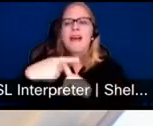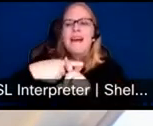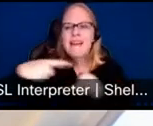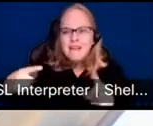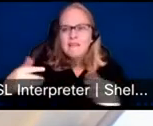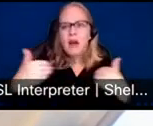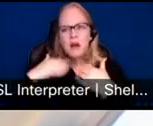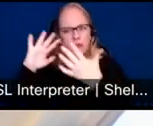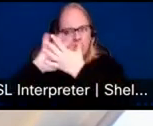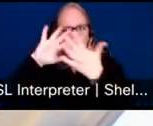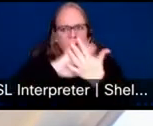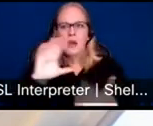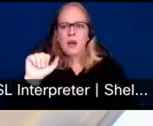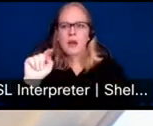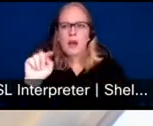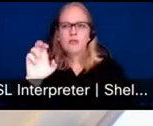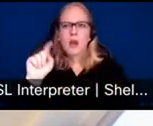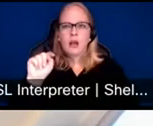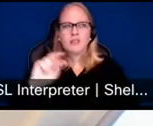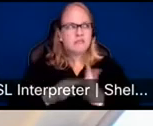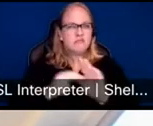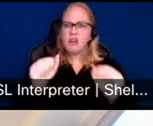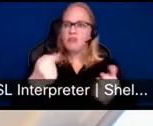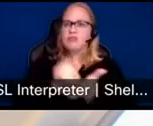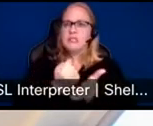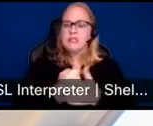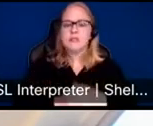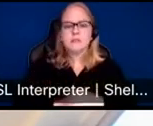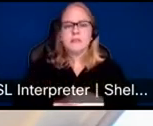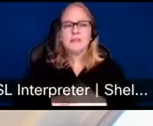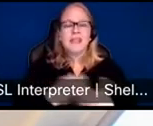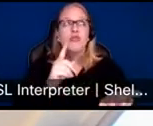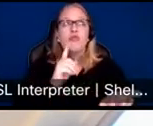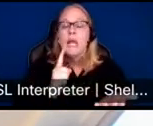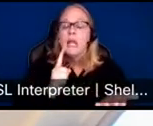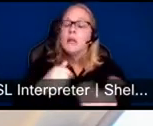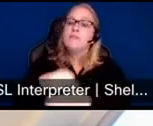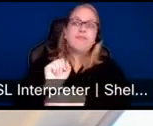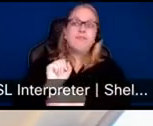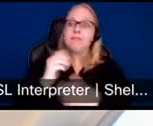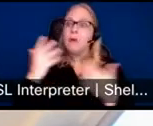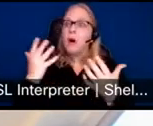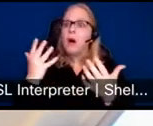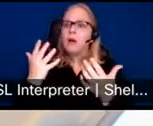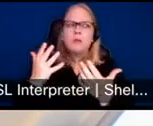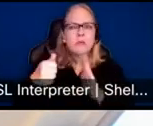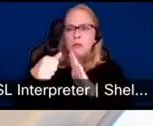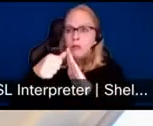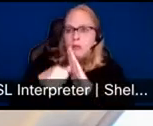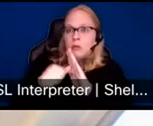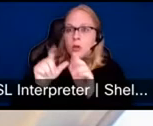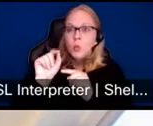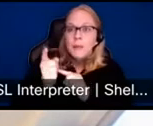what's so interesting and profound about this is it's quite a simple solution that can be easily treated with a simple 20 minute surgery.